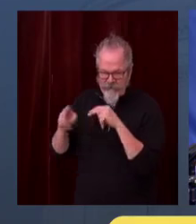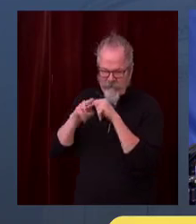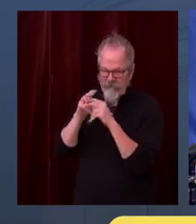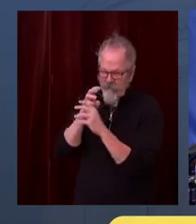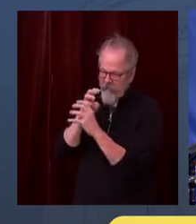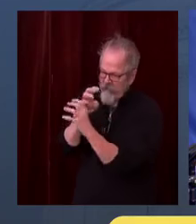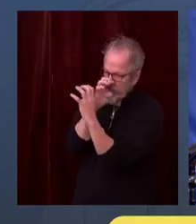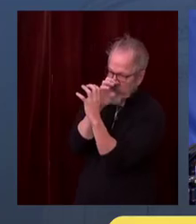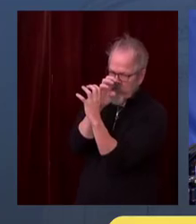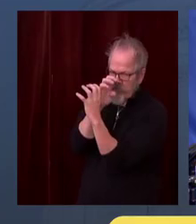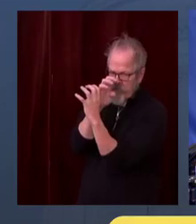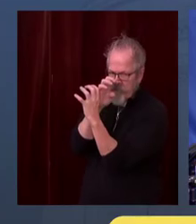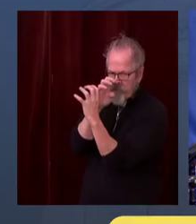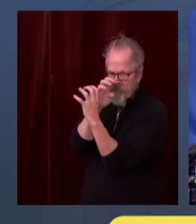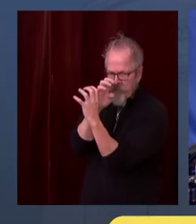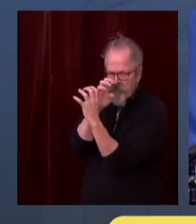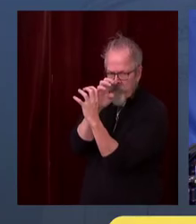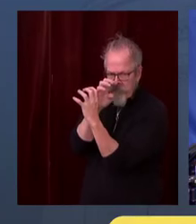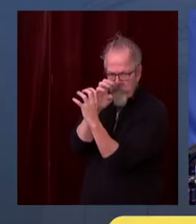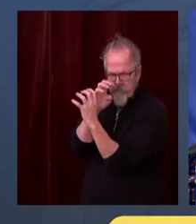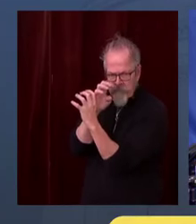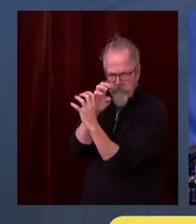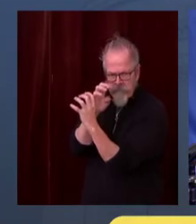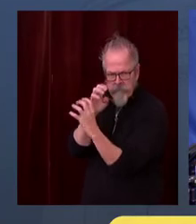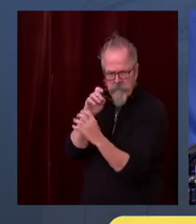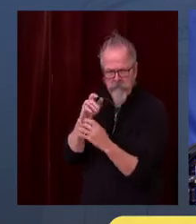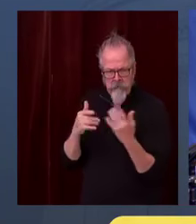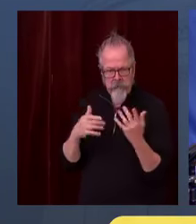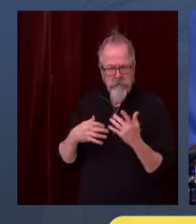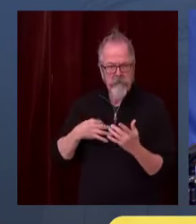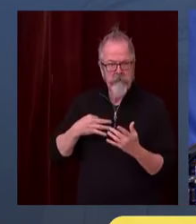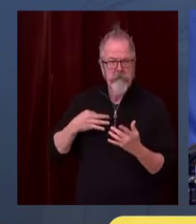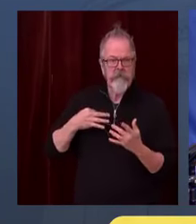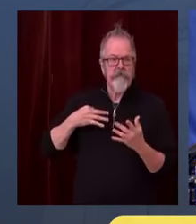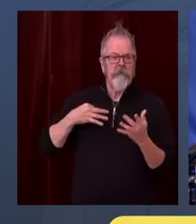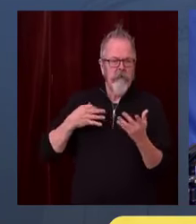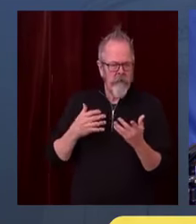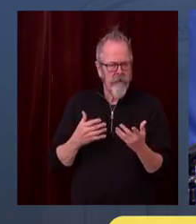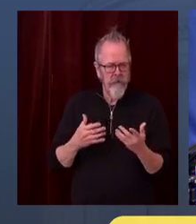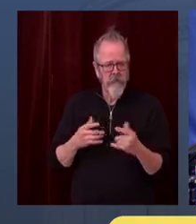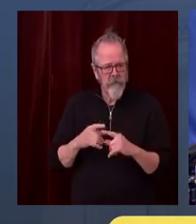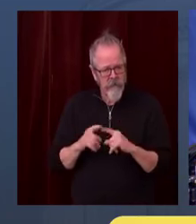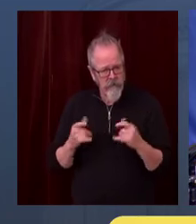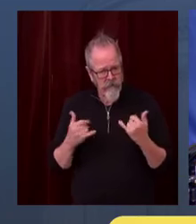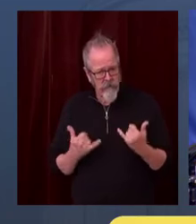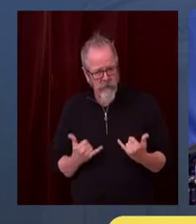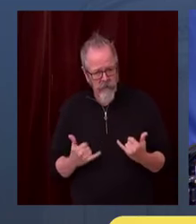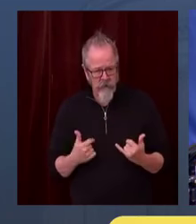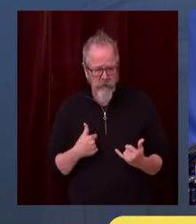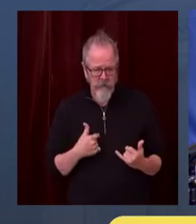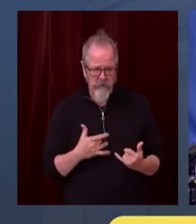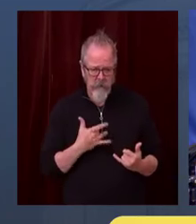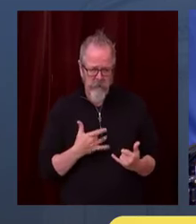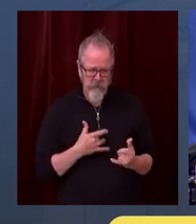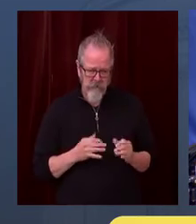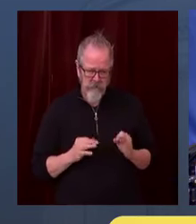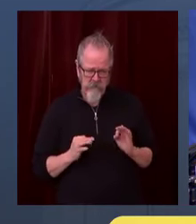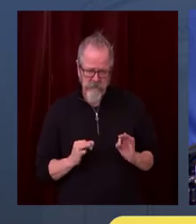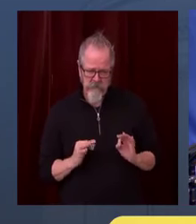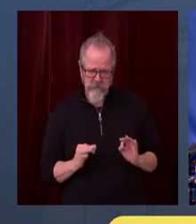But this is not, I shouldn't say, it's not nirvana in that system because our numbers still are dramatically